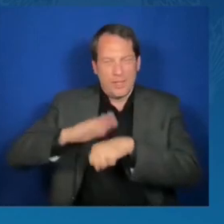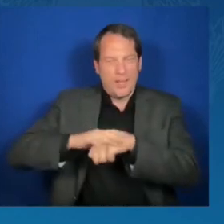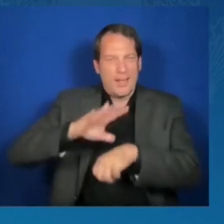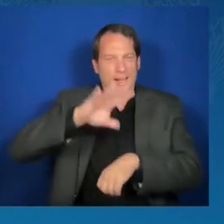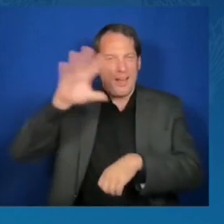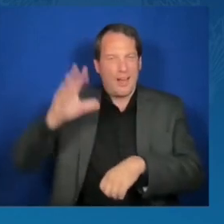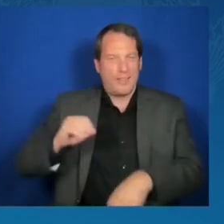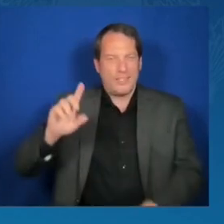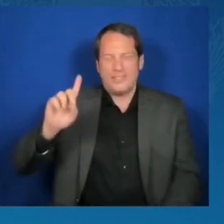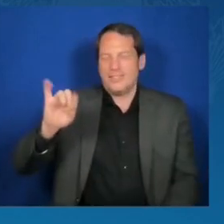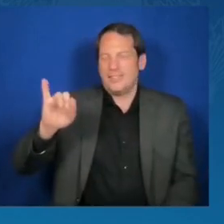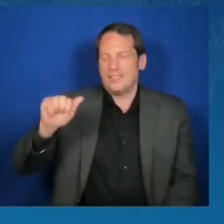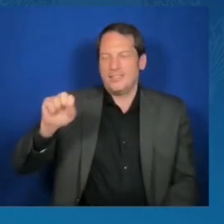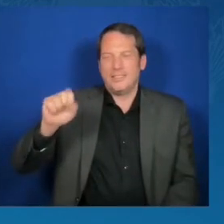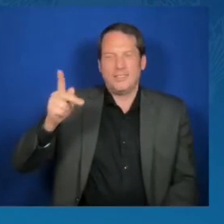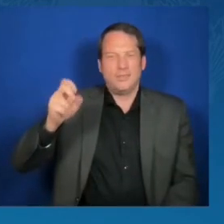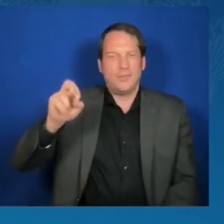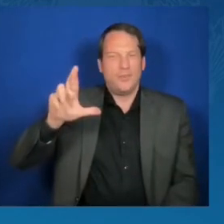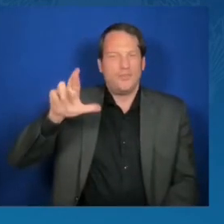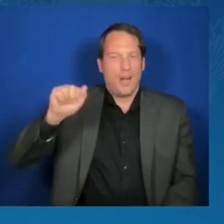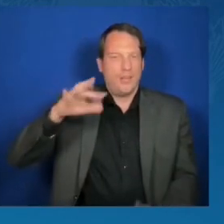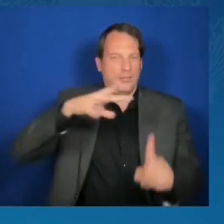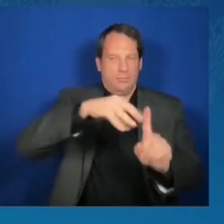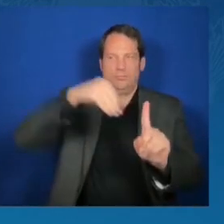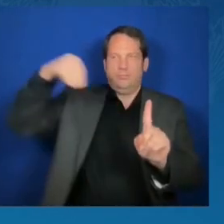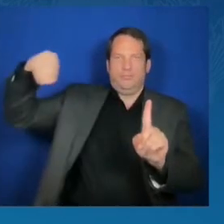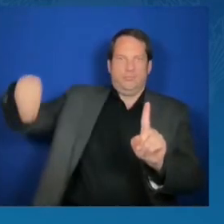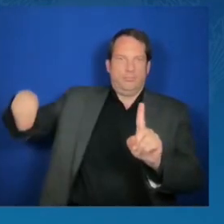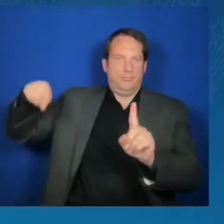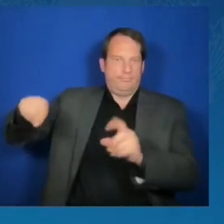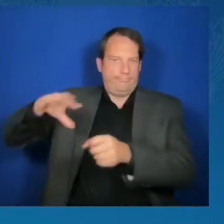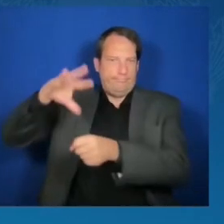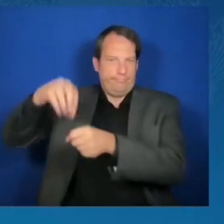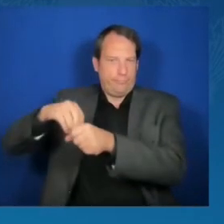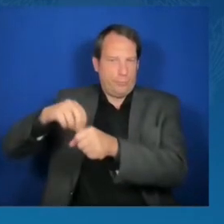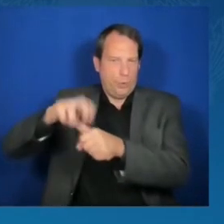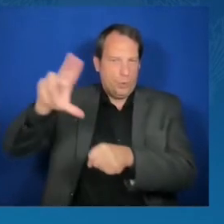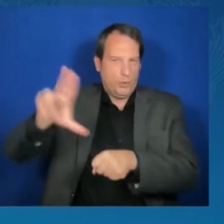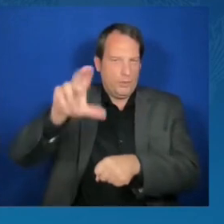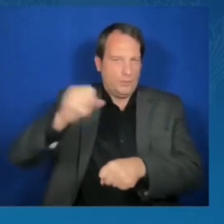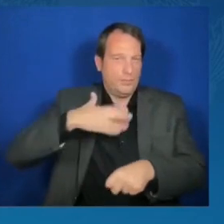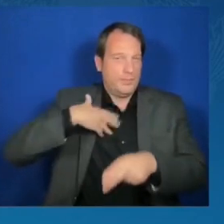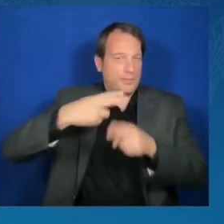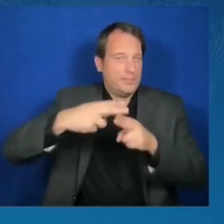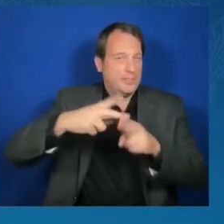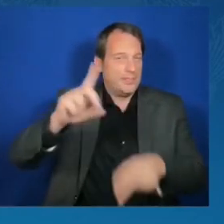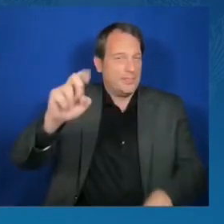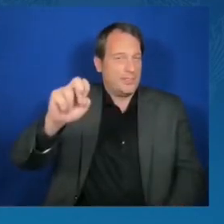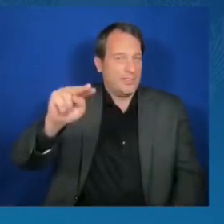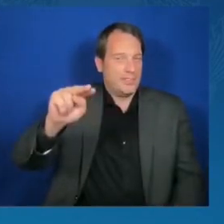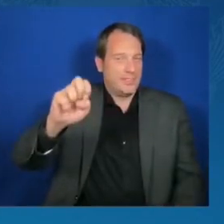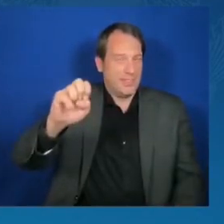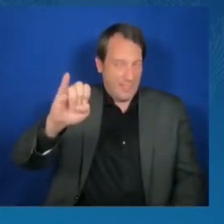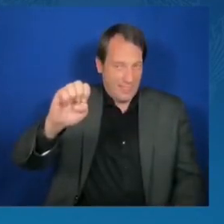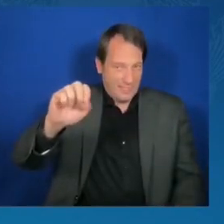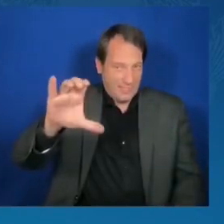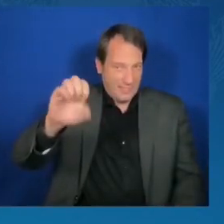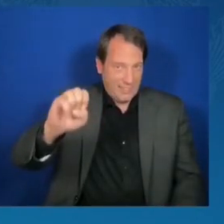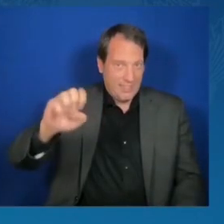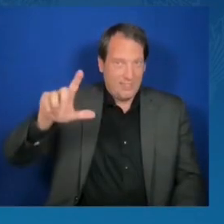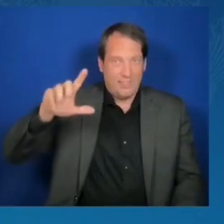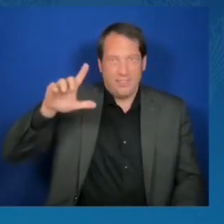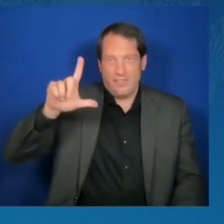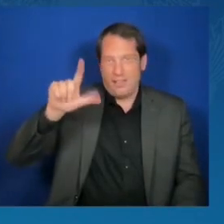serve as Executive Director of this Advisory Council. The establishment of this council underscores the significance of our African